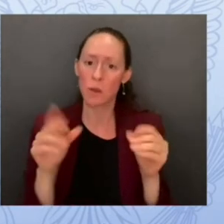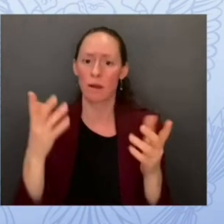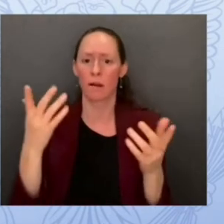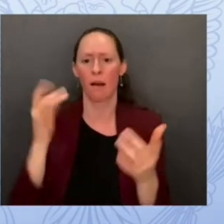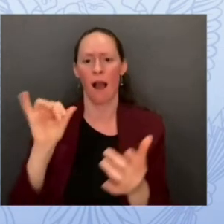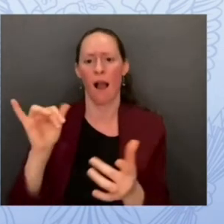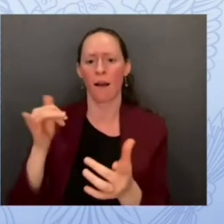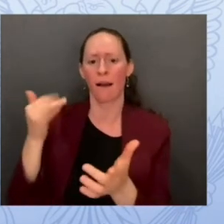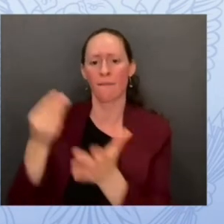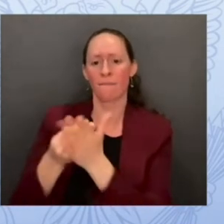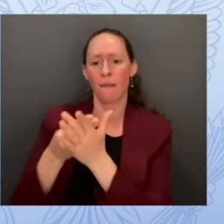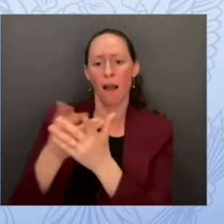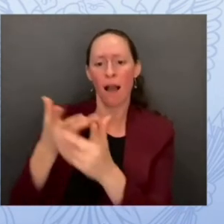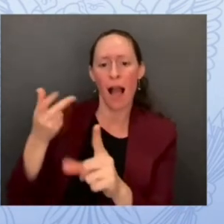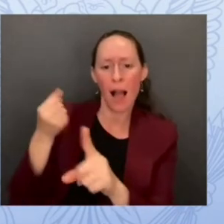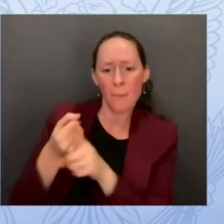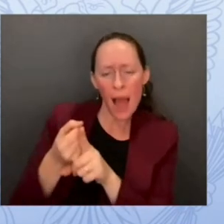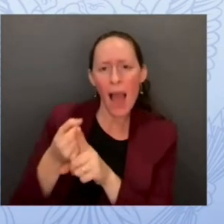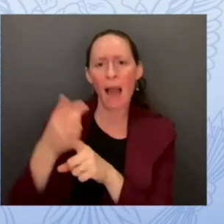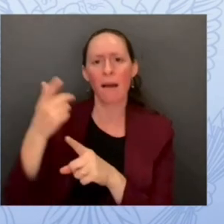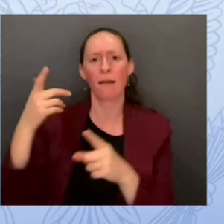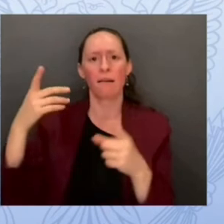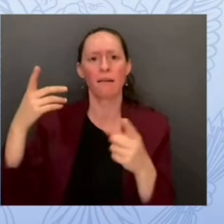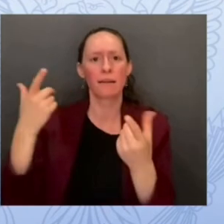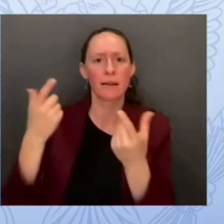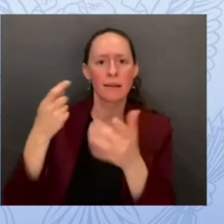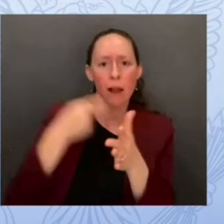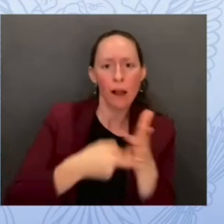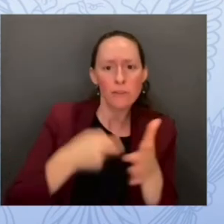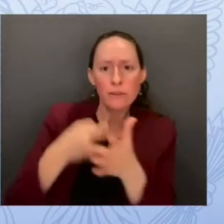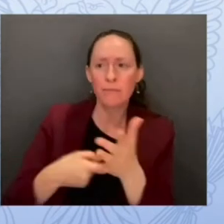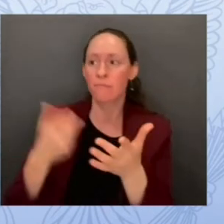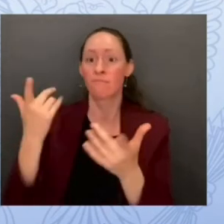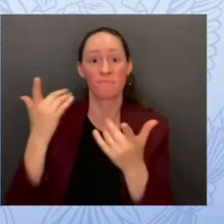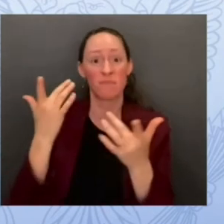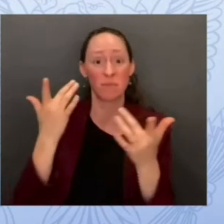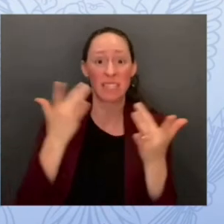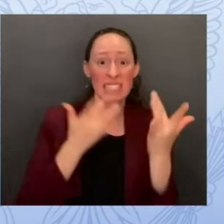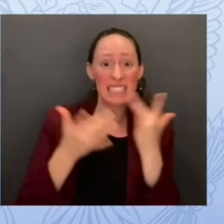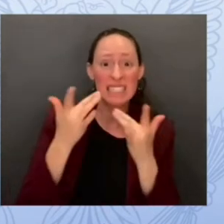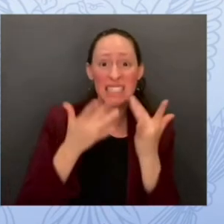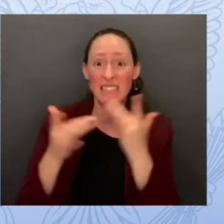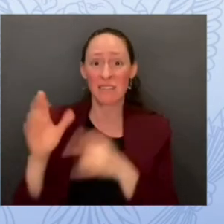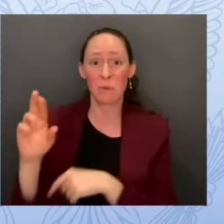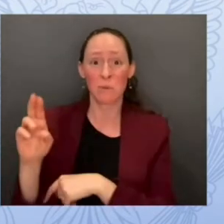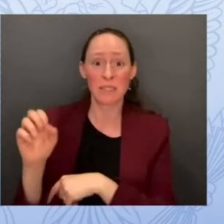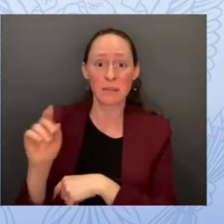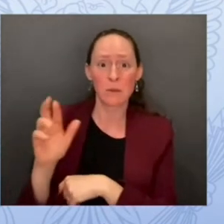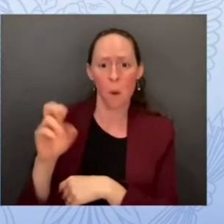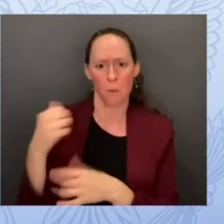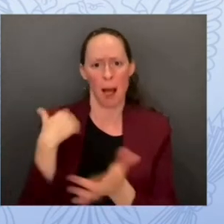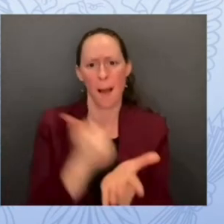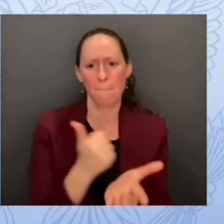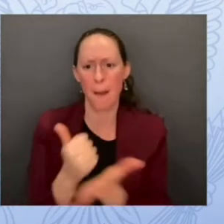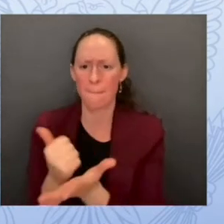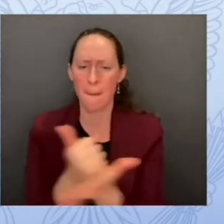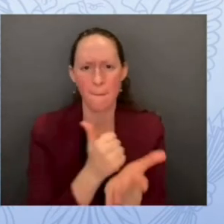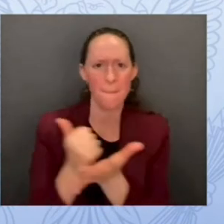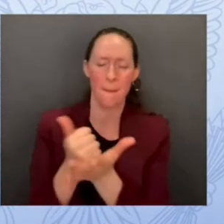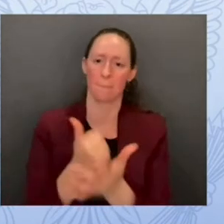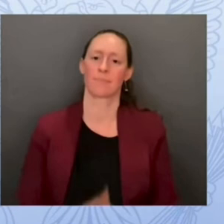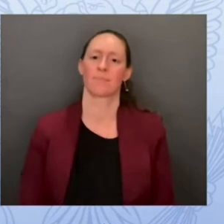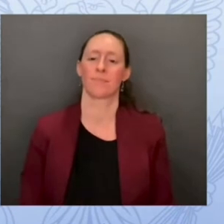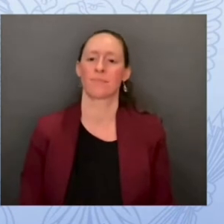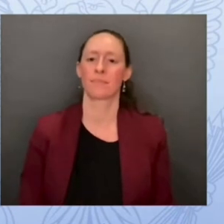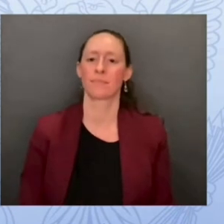this with limited resources so we're very excited about getting that out there these resources also include our stop